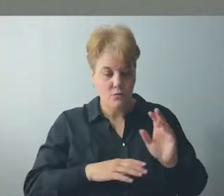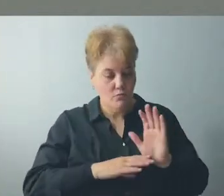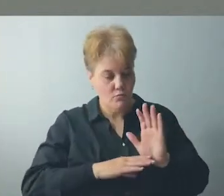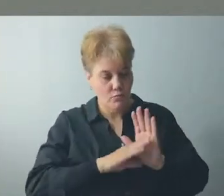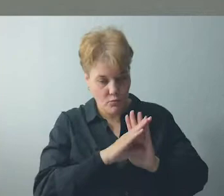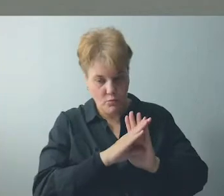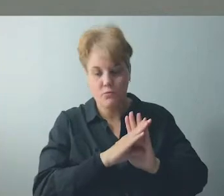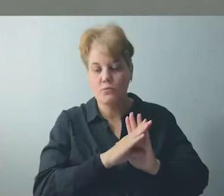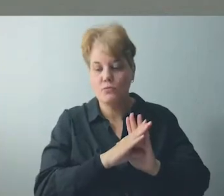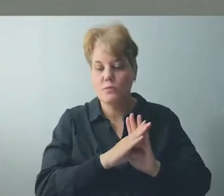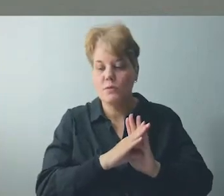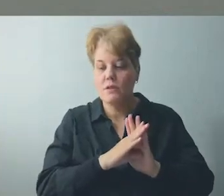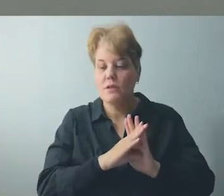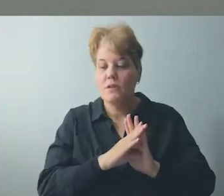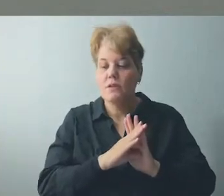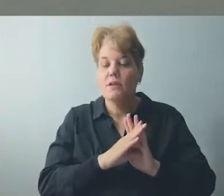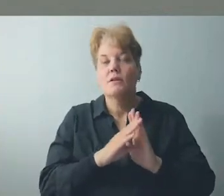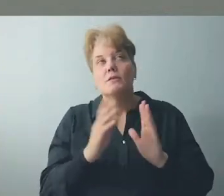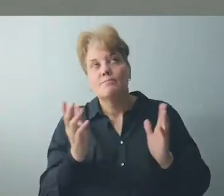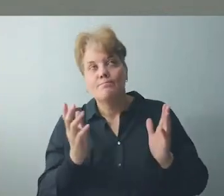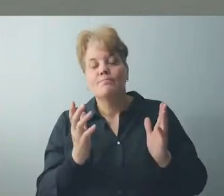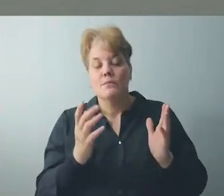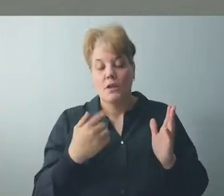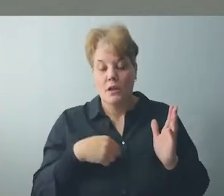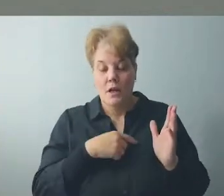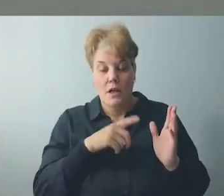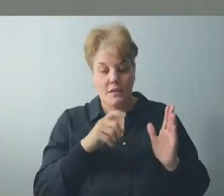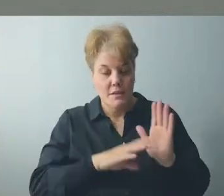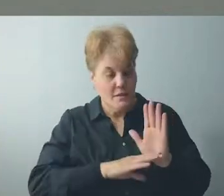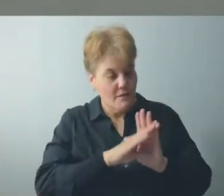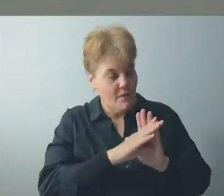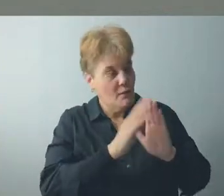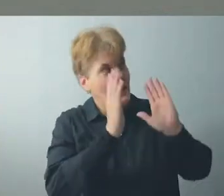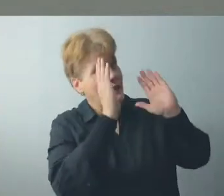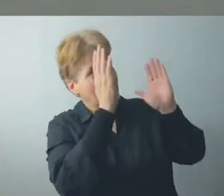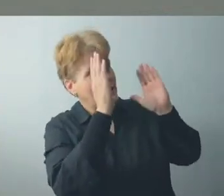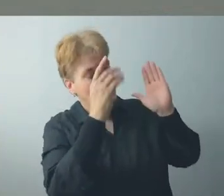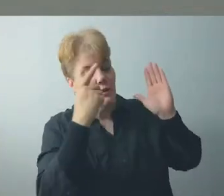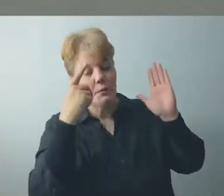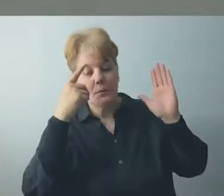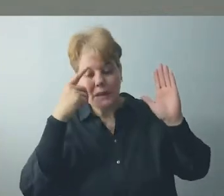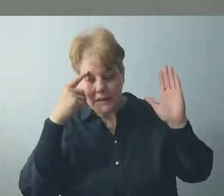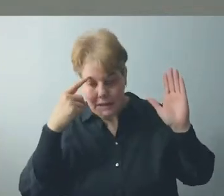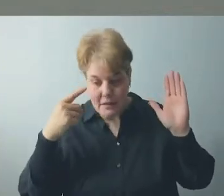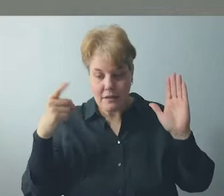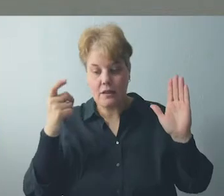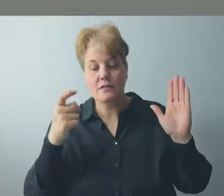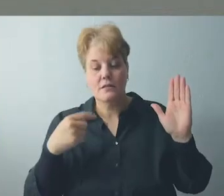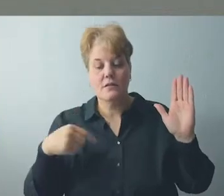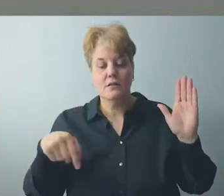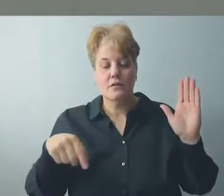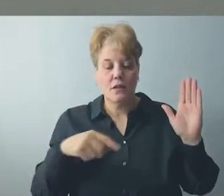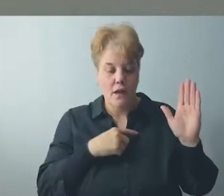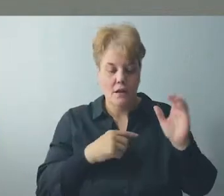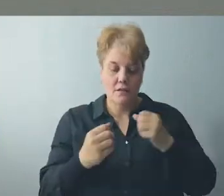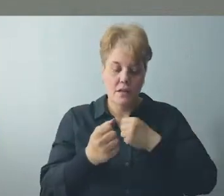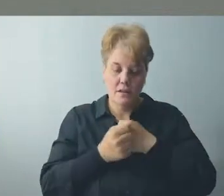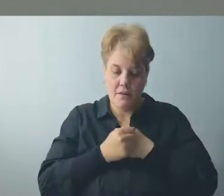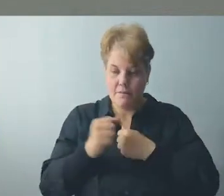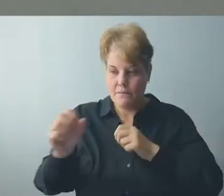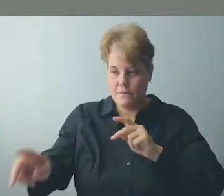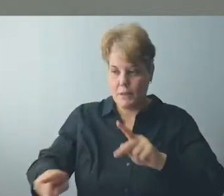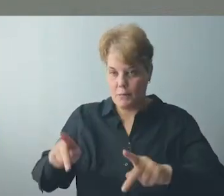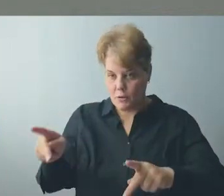is to learn the discipline of listening because you love people. Funny thing, listening